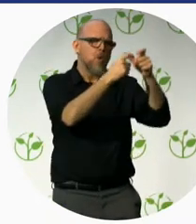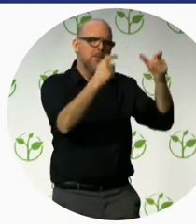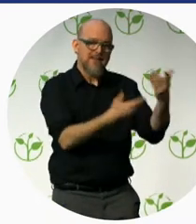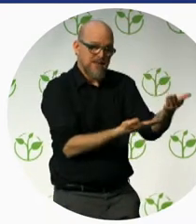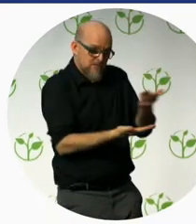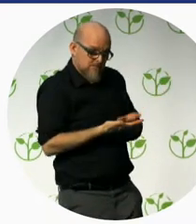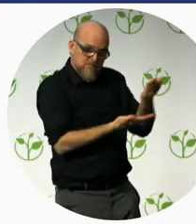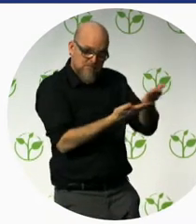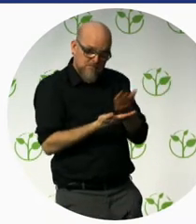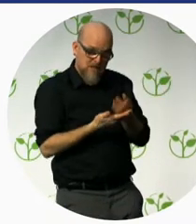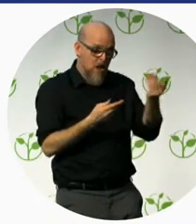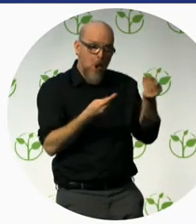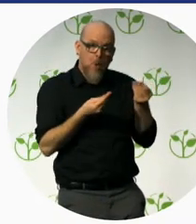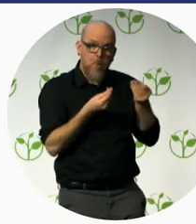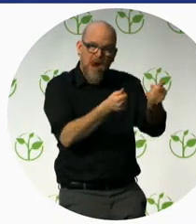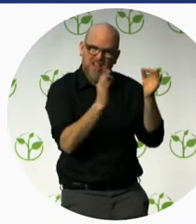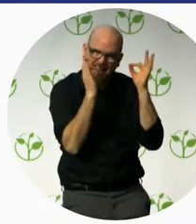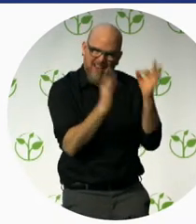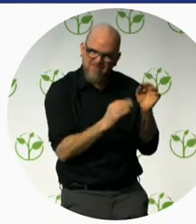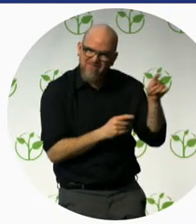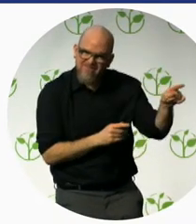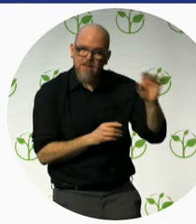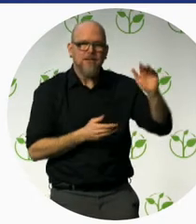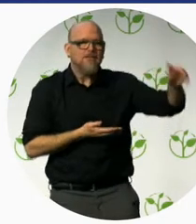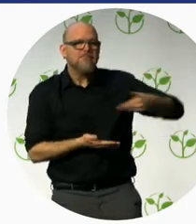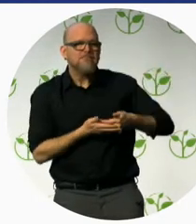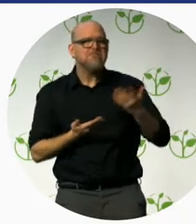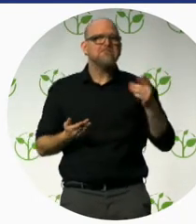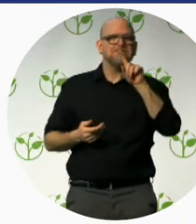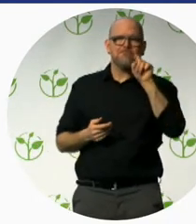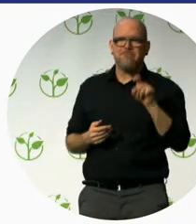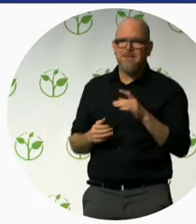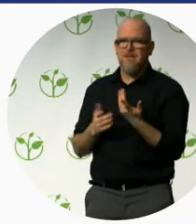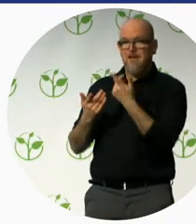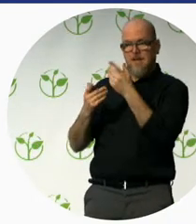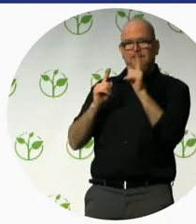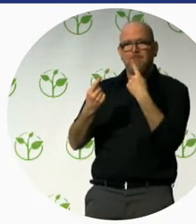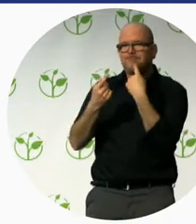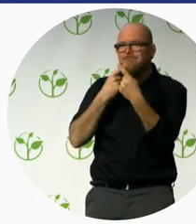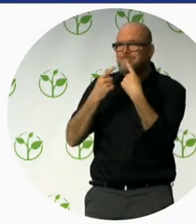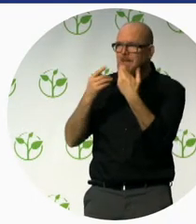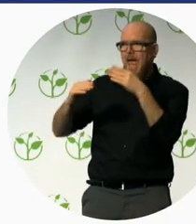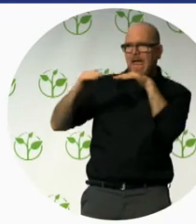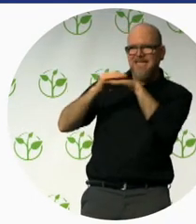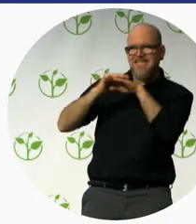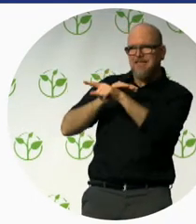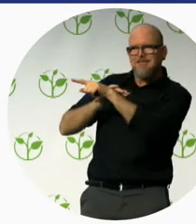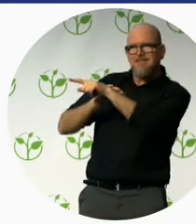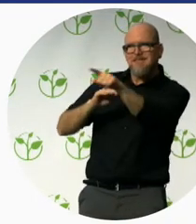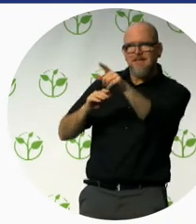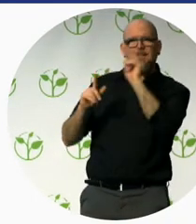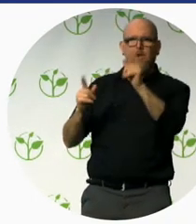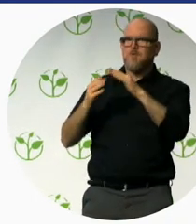when we are talking on accessibility in tourism, we always must have on our head